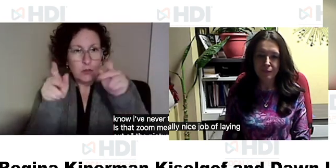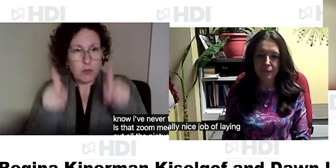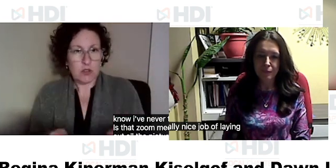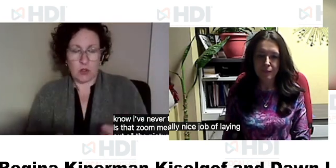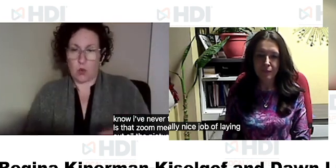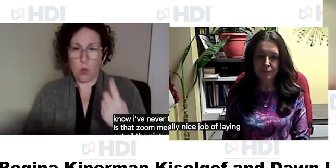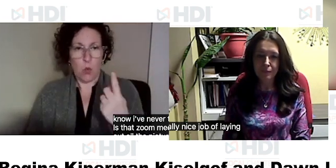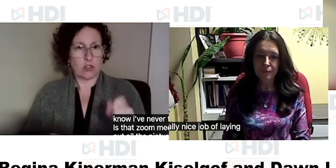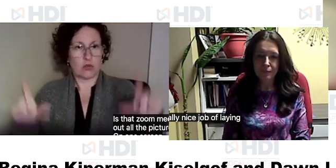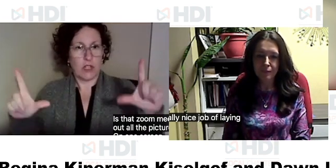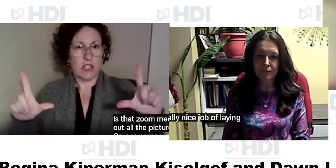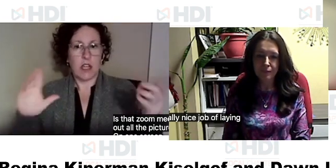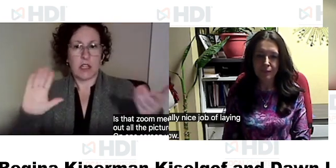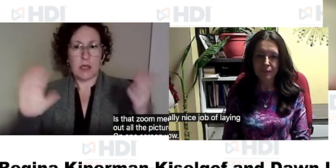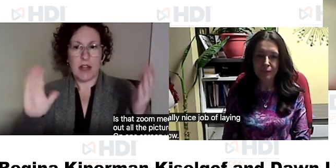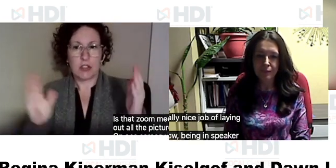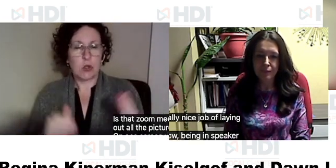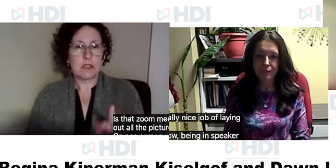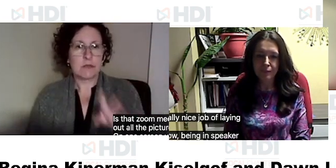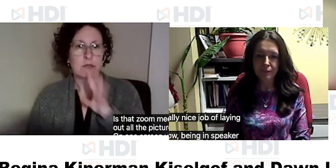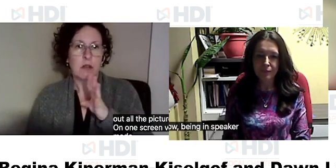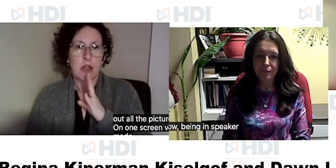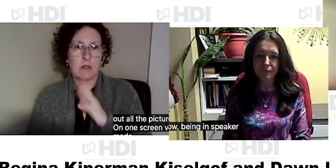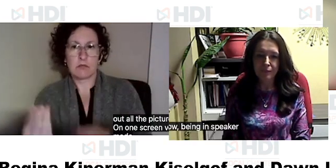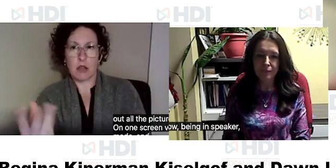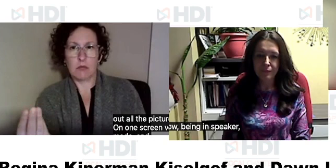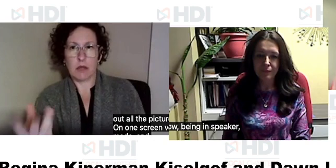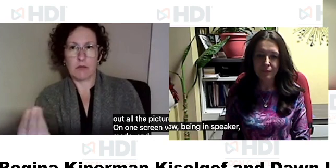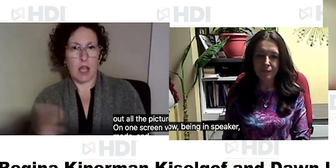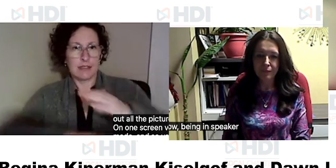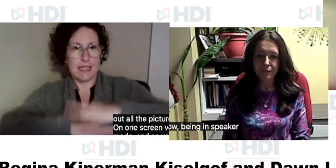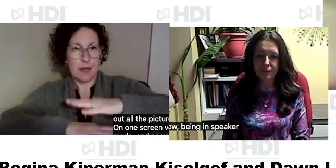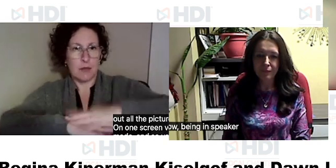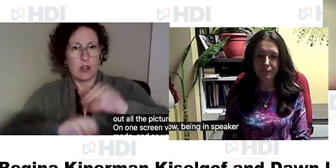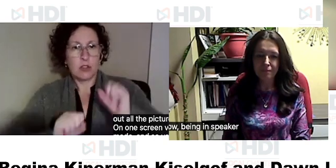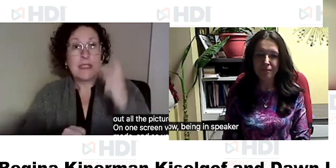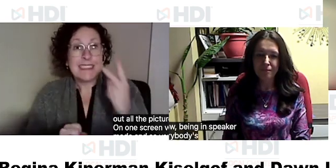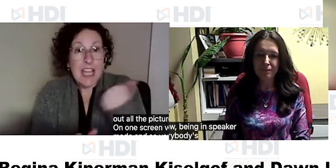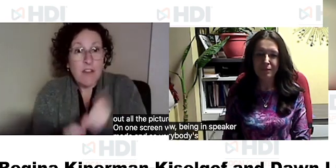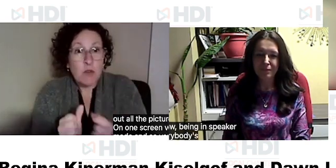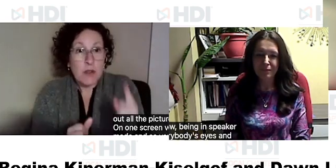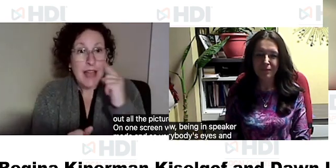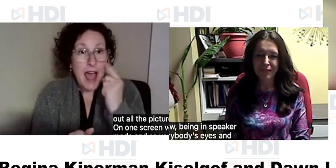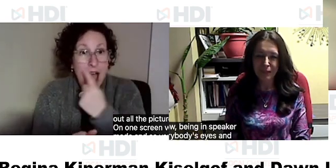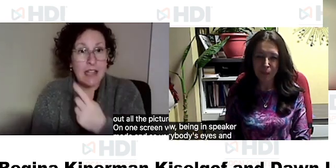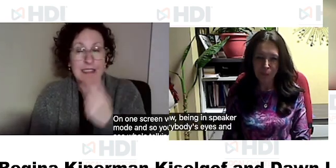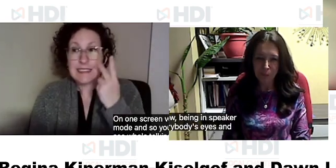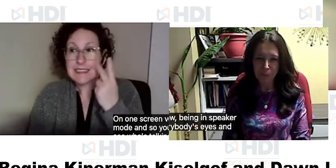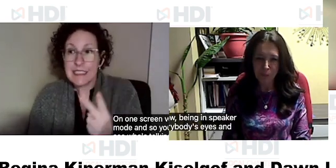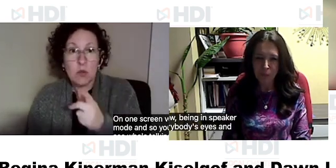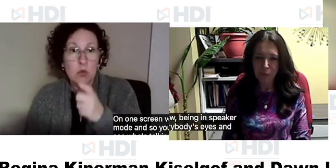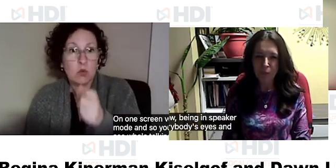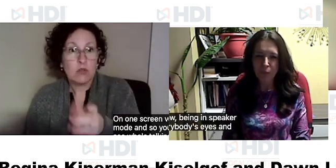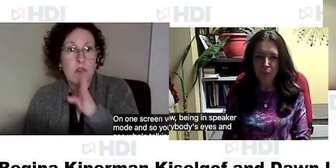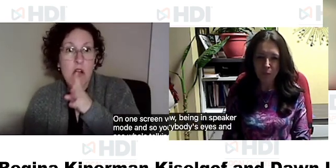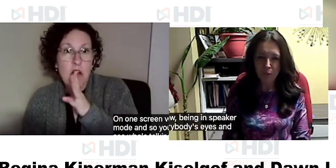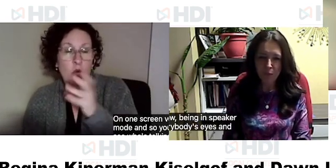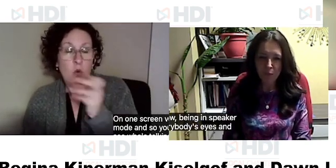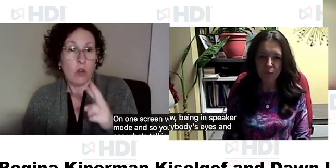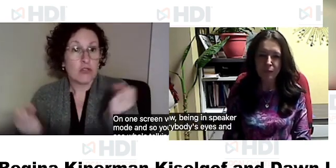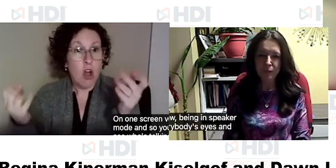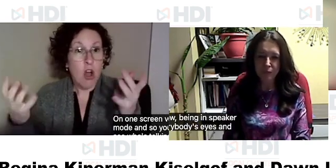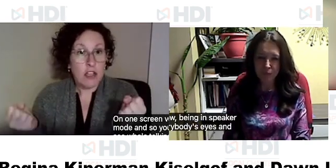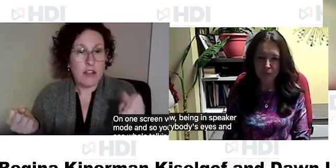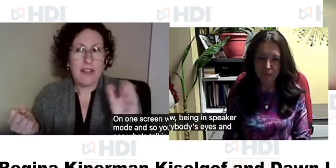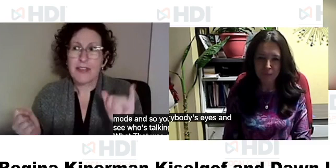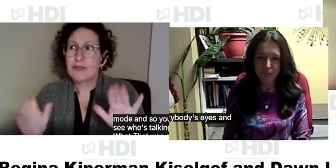versus you know being in speaker mode and so you can see everybody's eyes and see who's talking um what that was a great